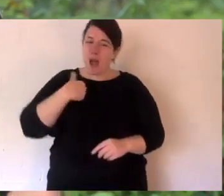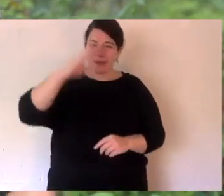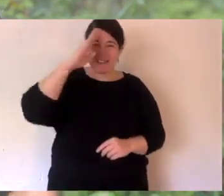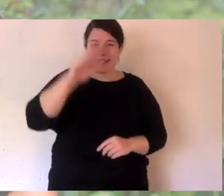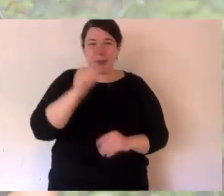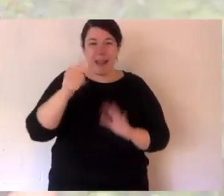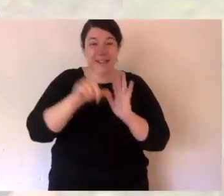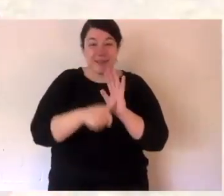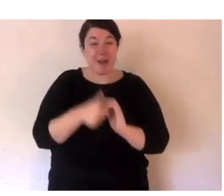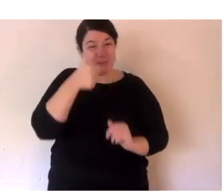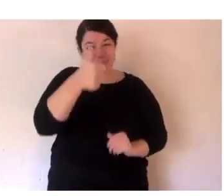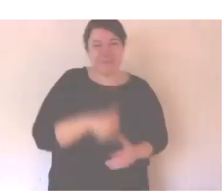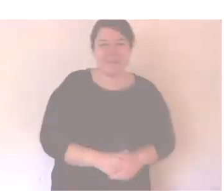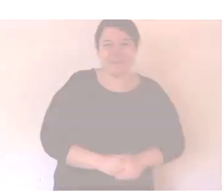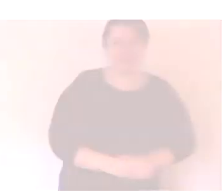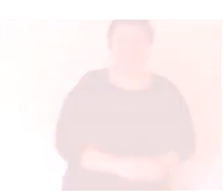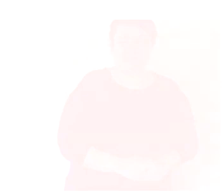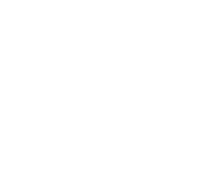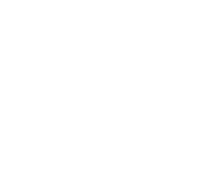next time.